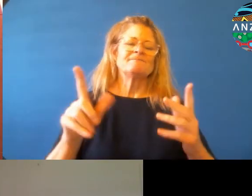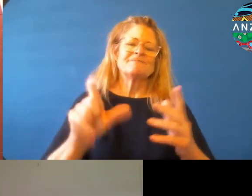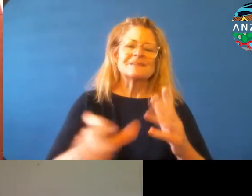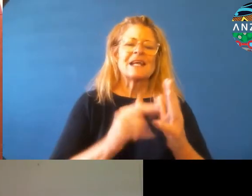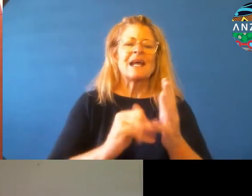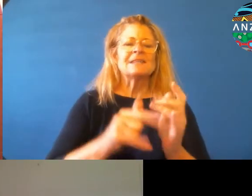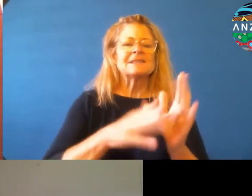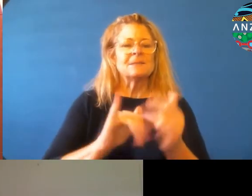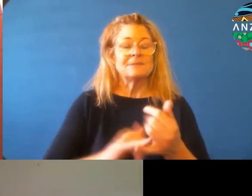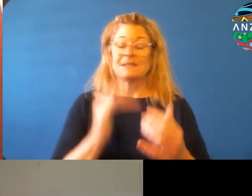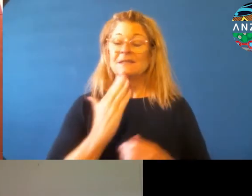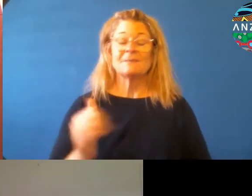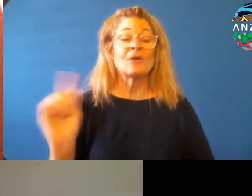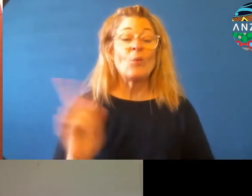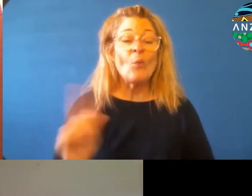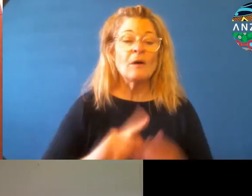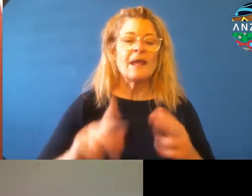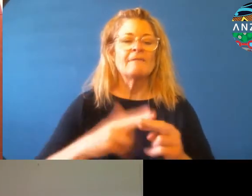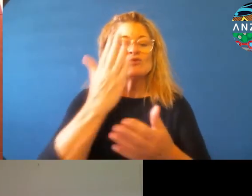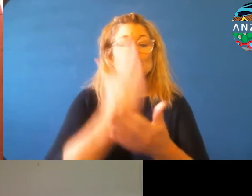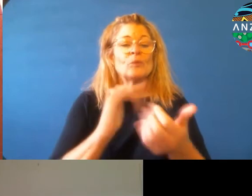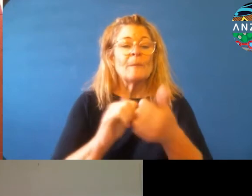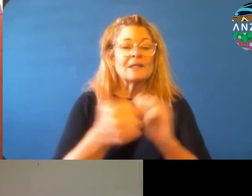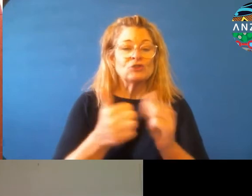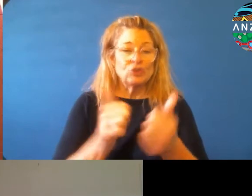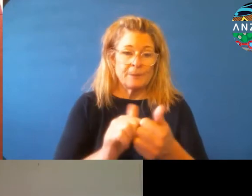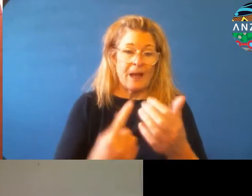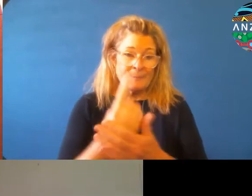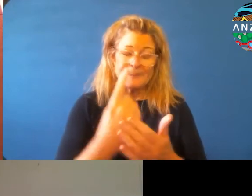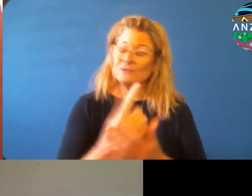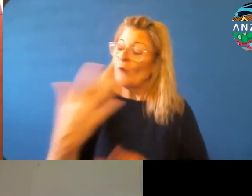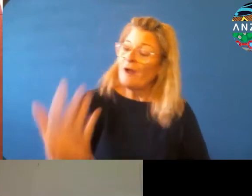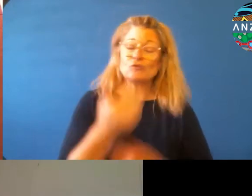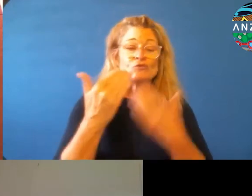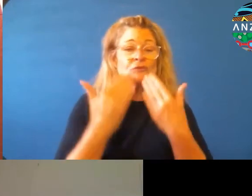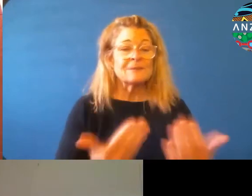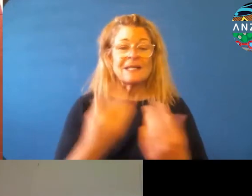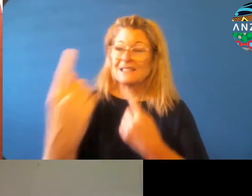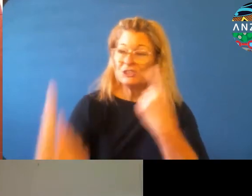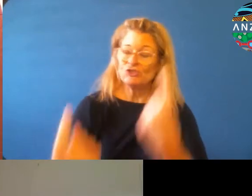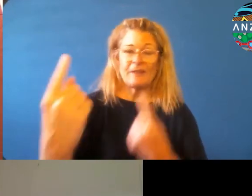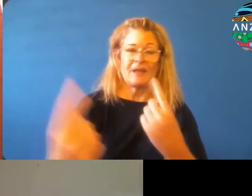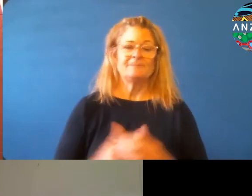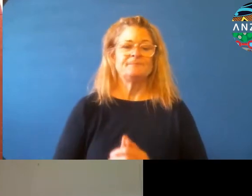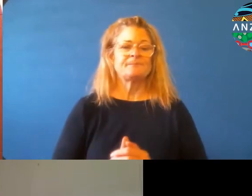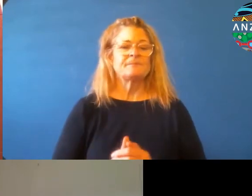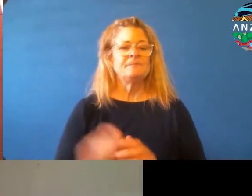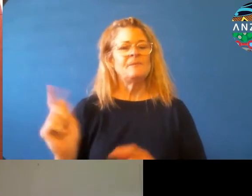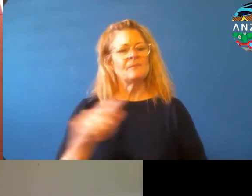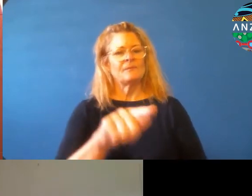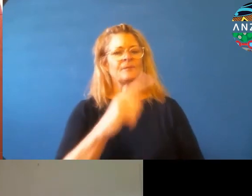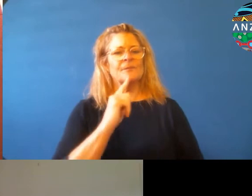a true partner. What do you say, Dame Nader, uh, in this discussion about, uh, remaining